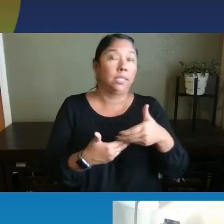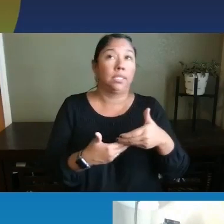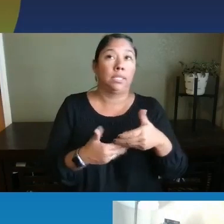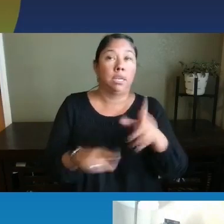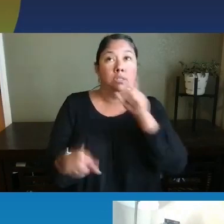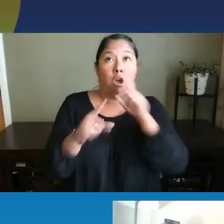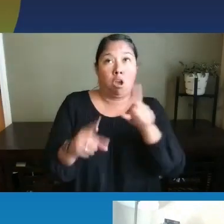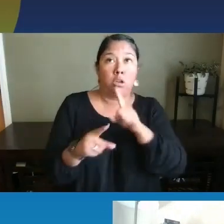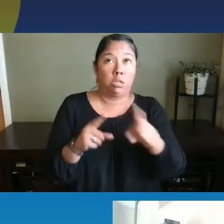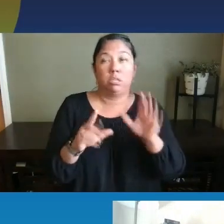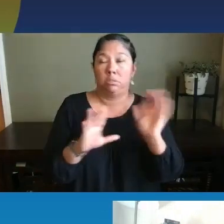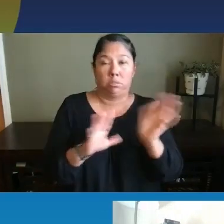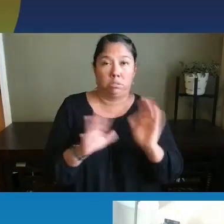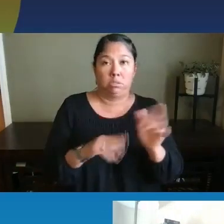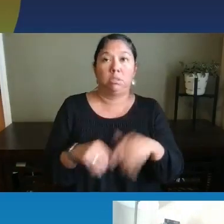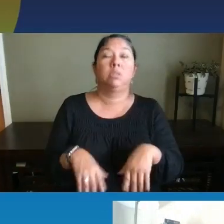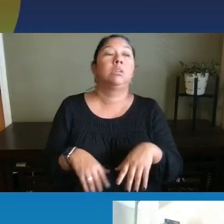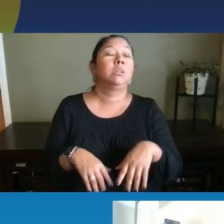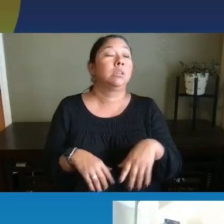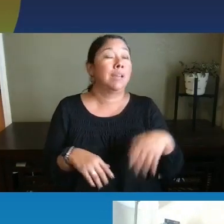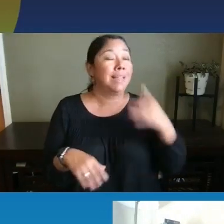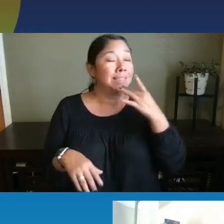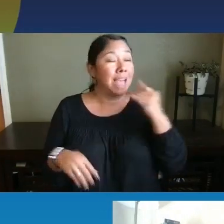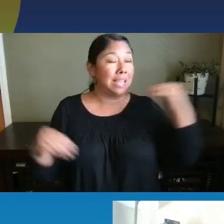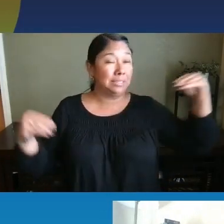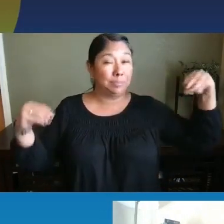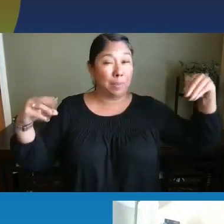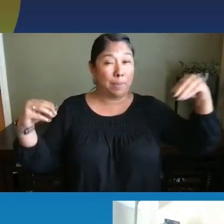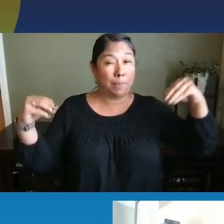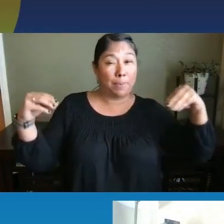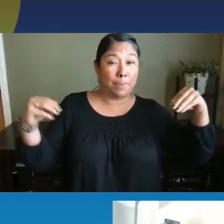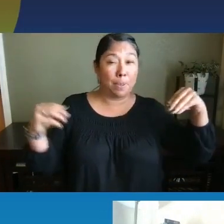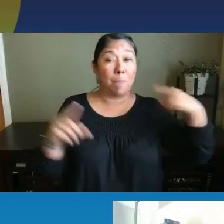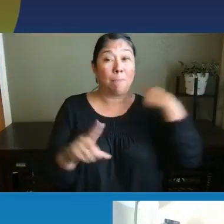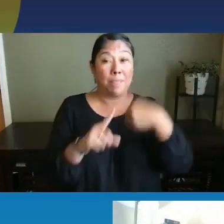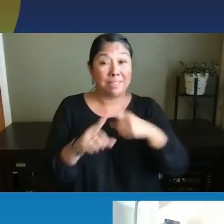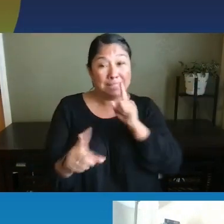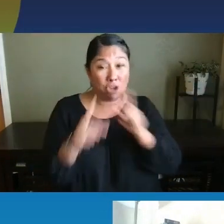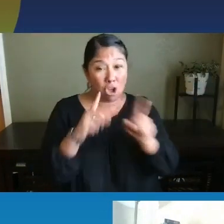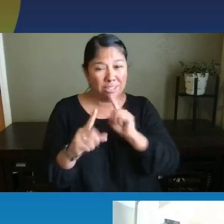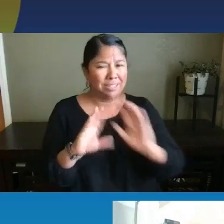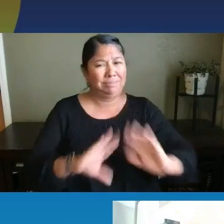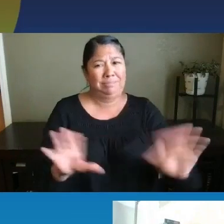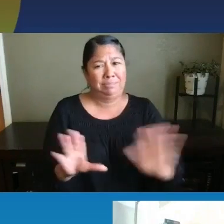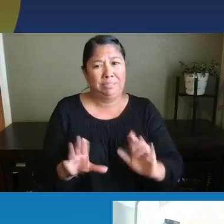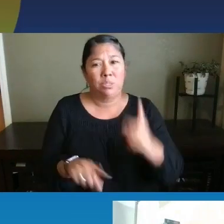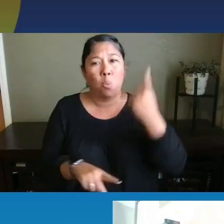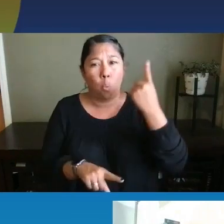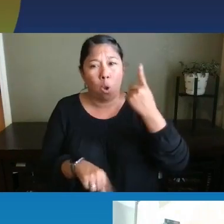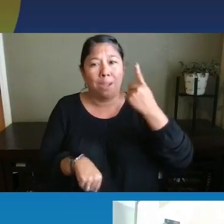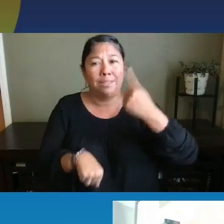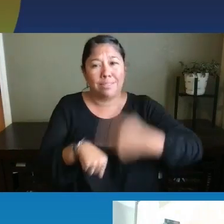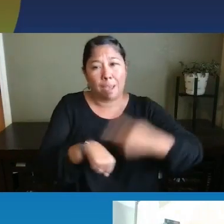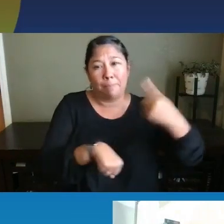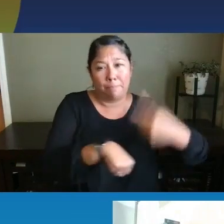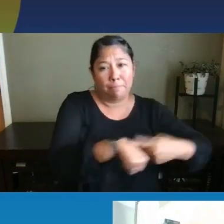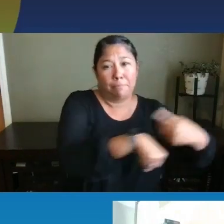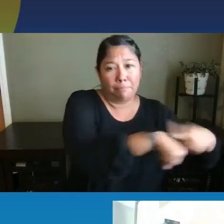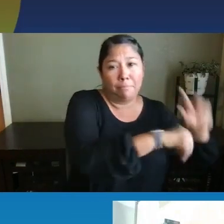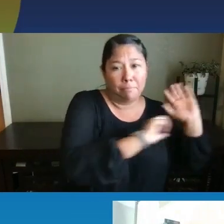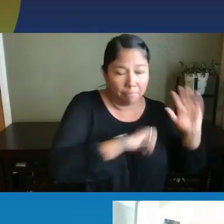you know, while they're getting a lot of bright lights and visual stimulation. So we'll just introduce one sense at a time. But